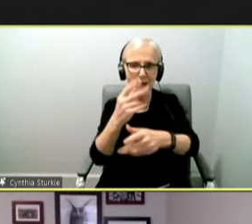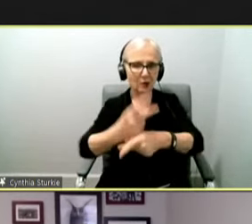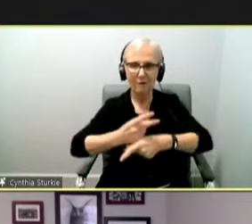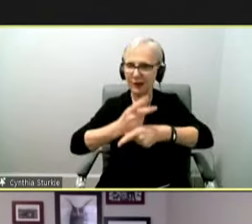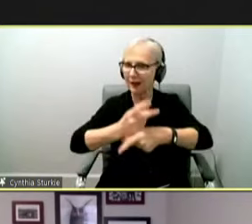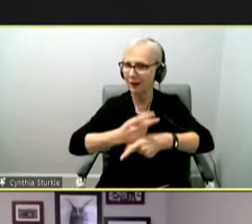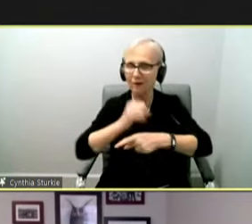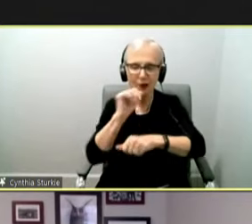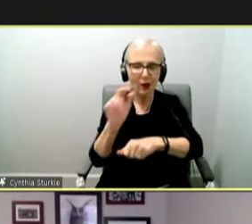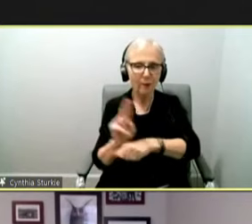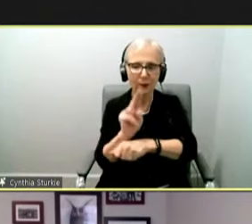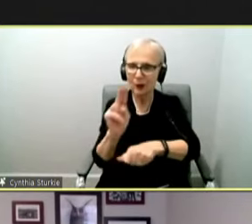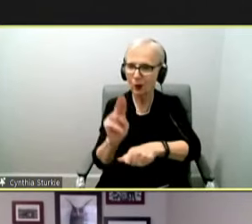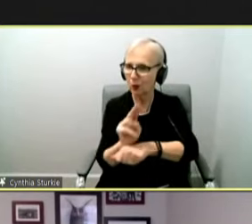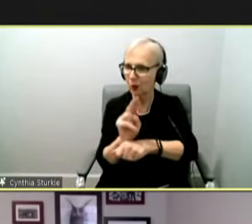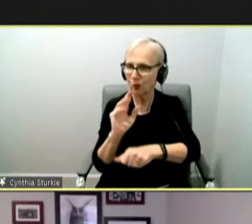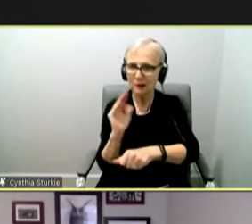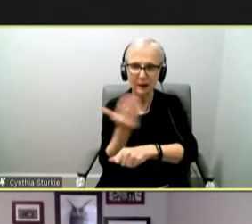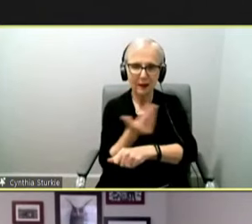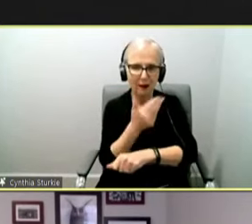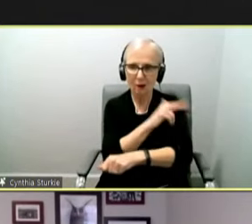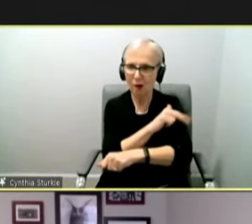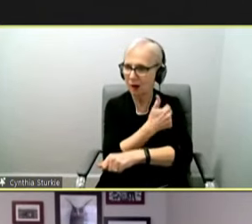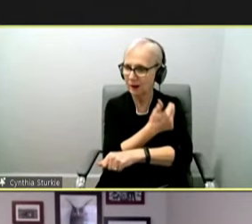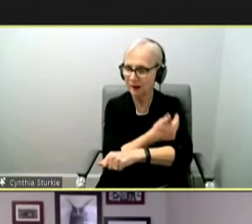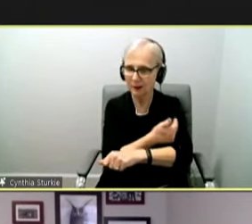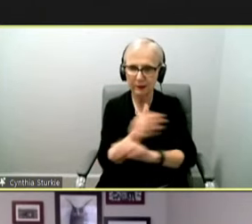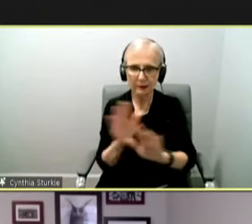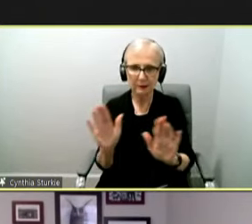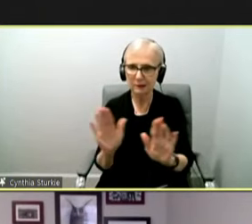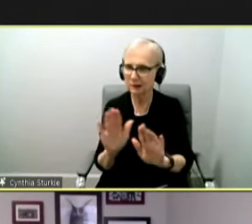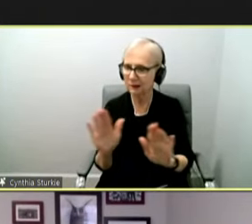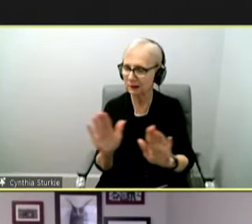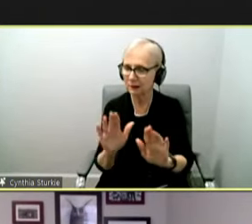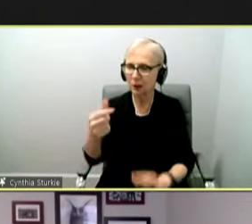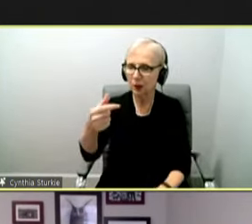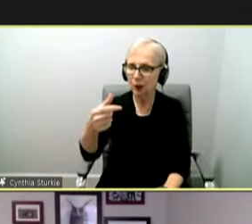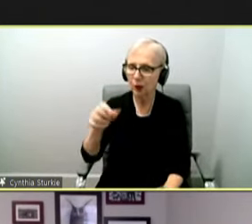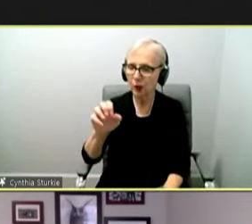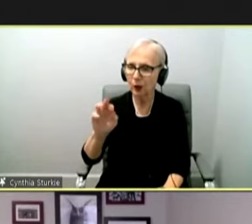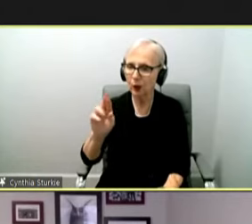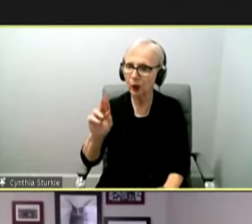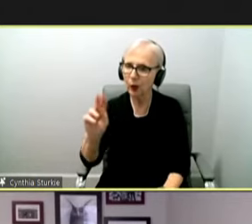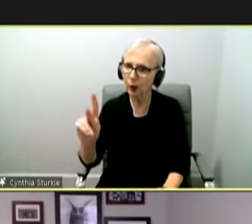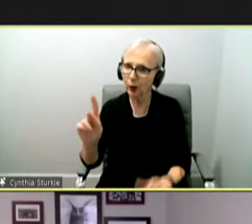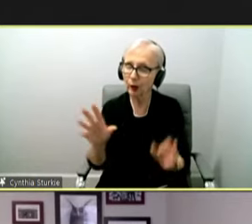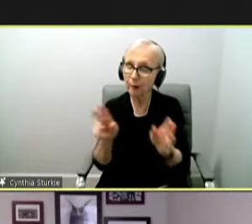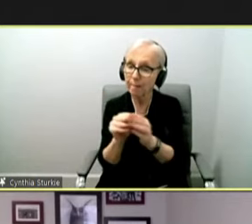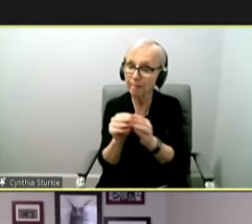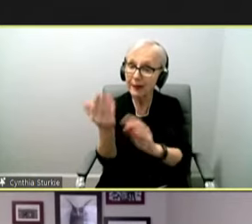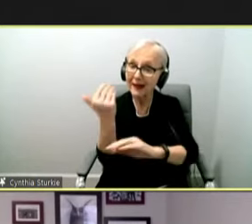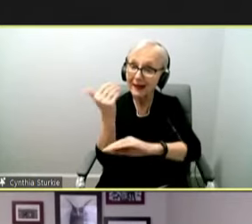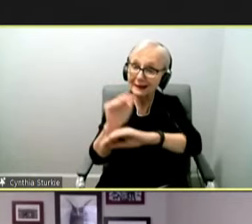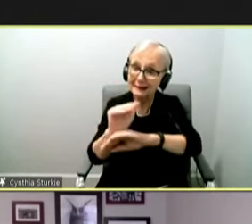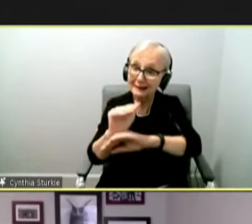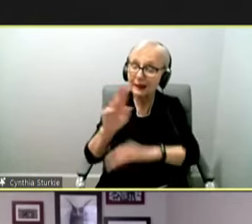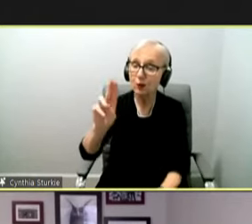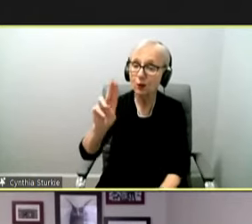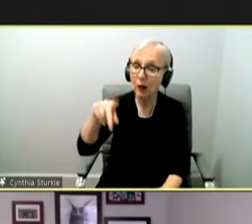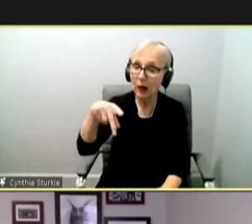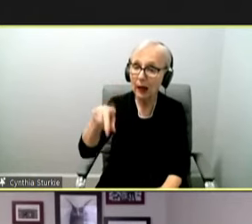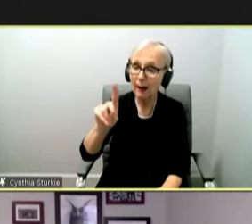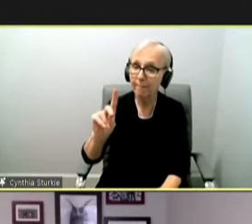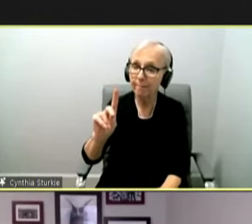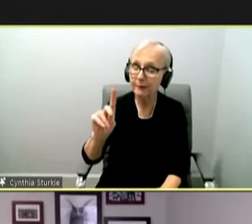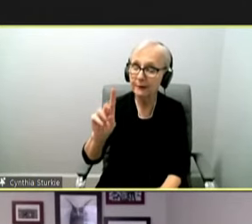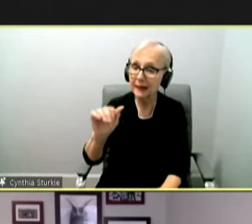activated in our hospitals. The GERC did meet last night to update our crisis